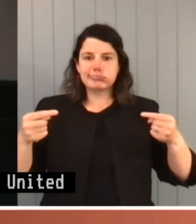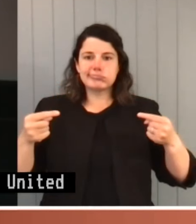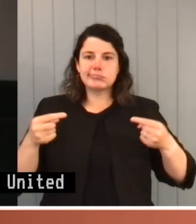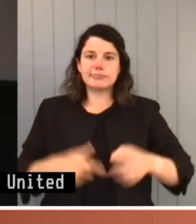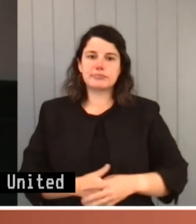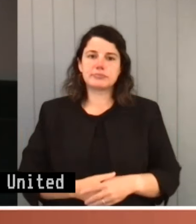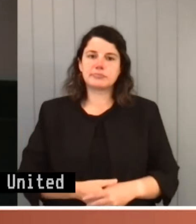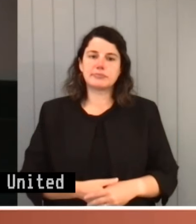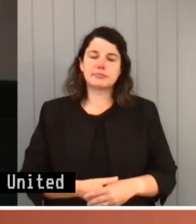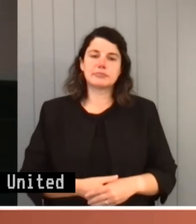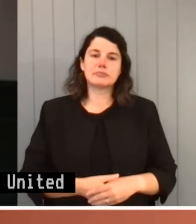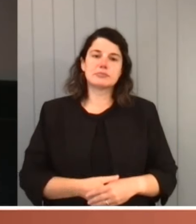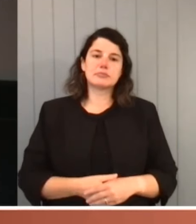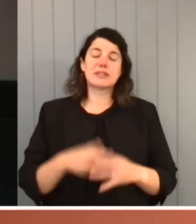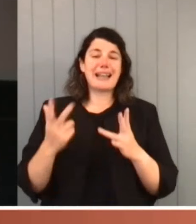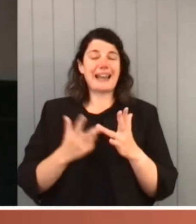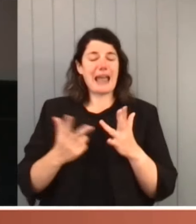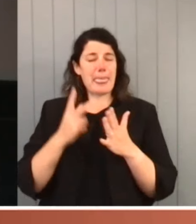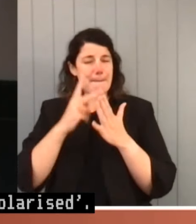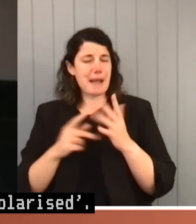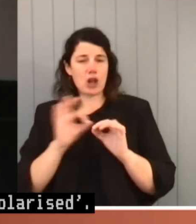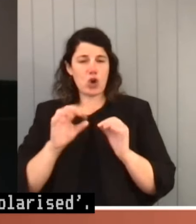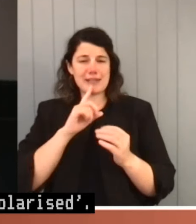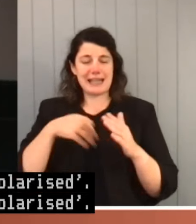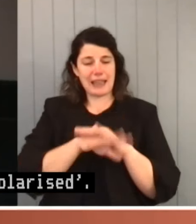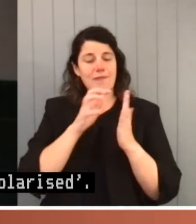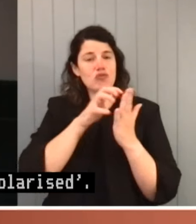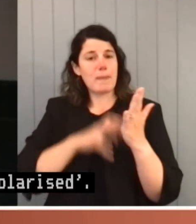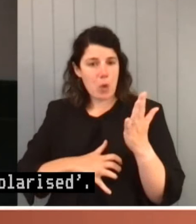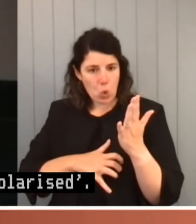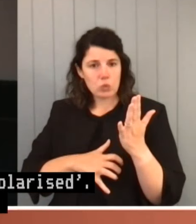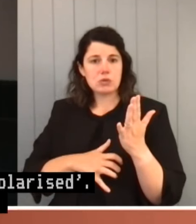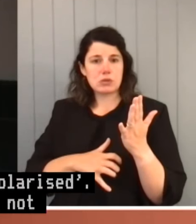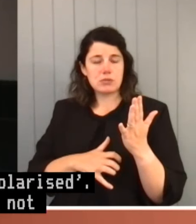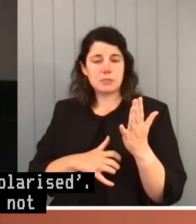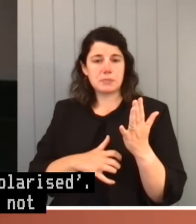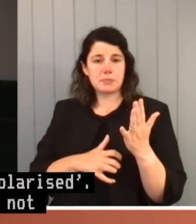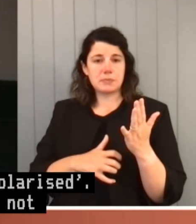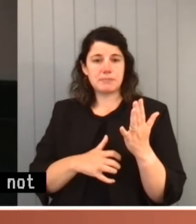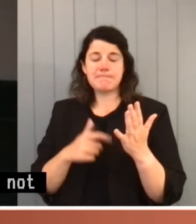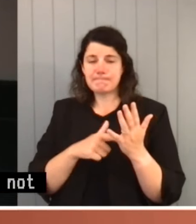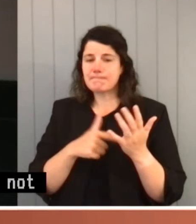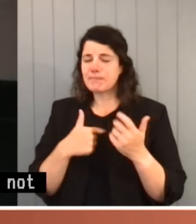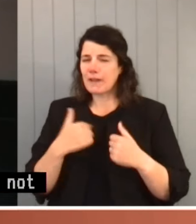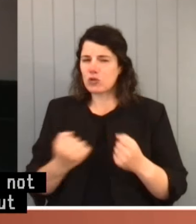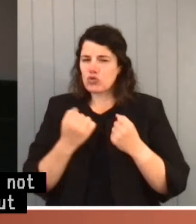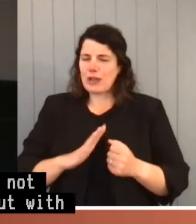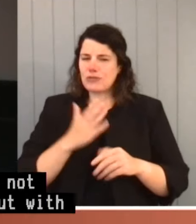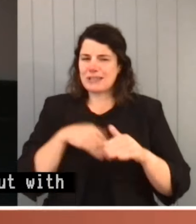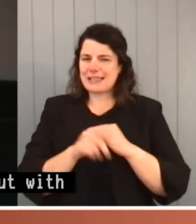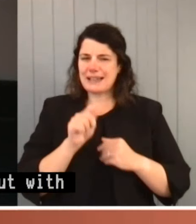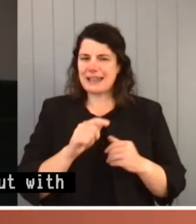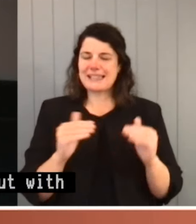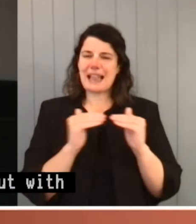Obviously, another element not mentioned in the report, but with which I have a strong interest, is the level of